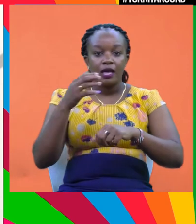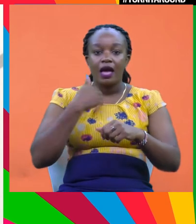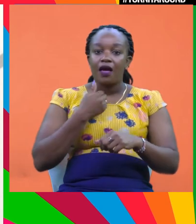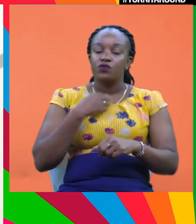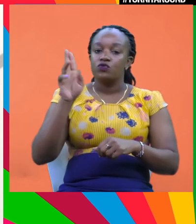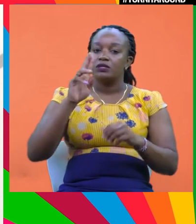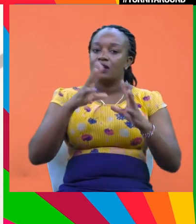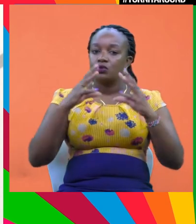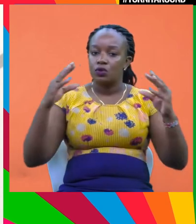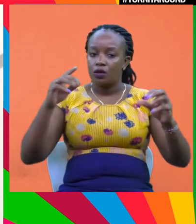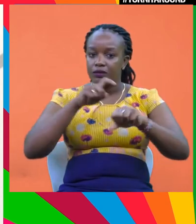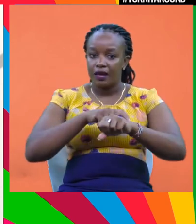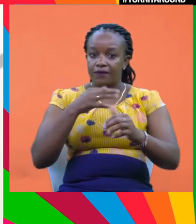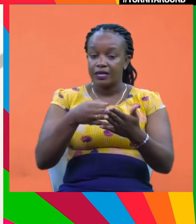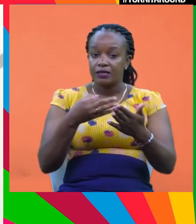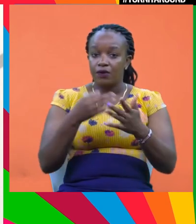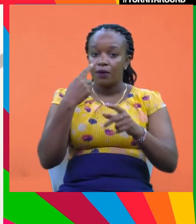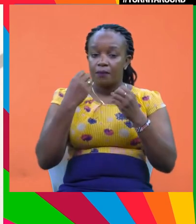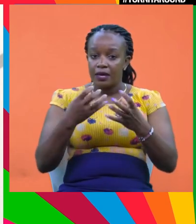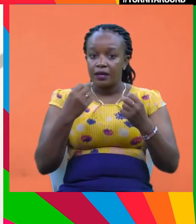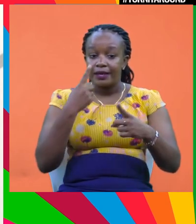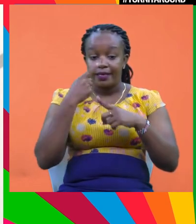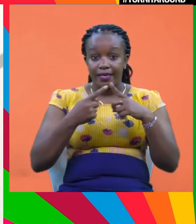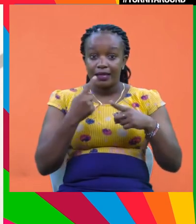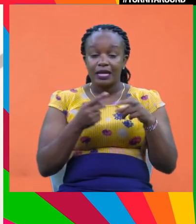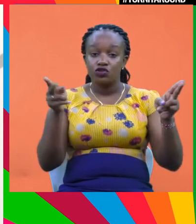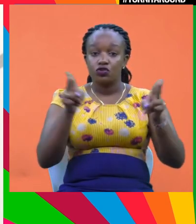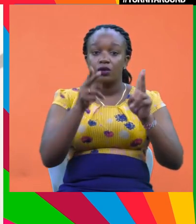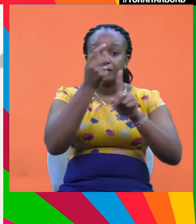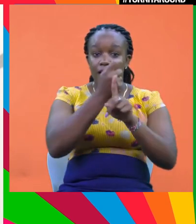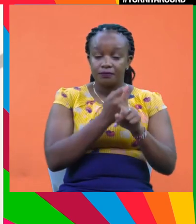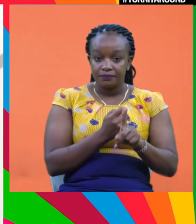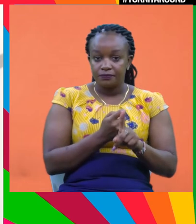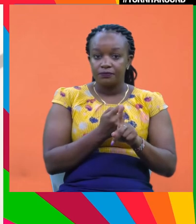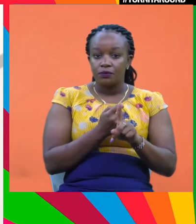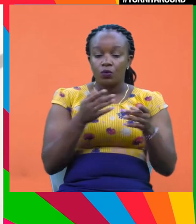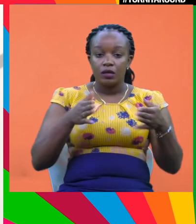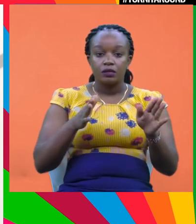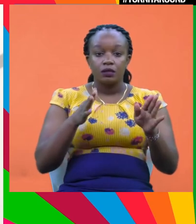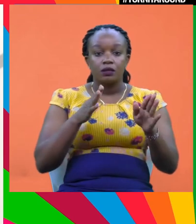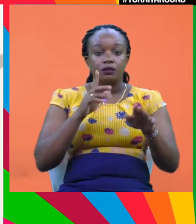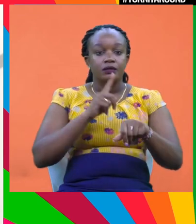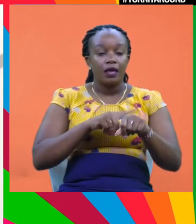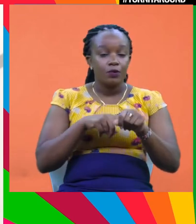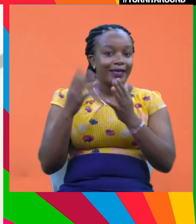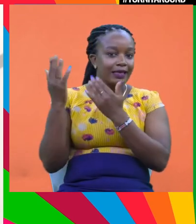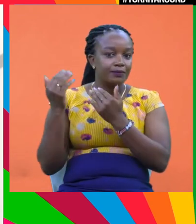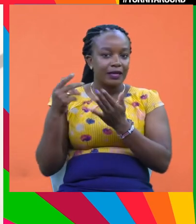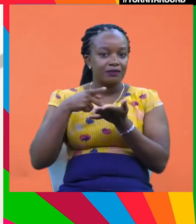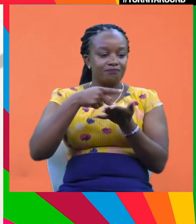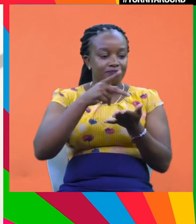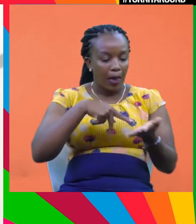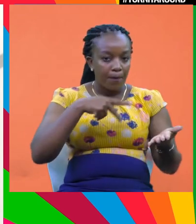a longer term view. You know, finance for many years has been very short-term oriented in terms of when we expect returns.